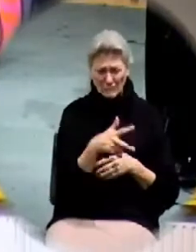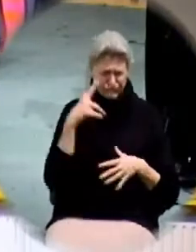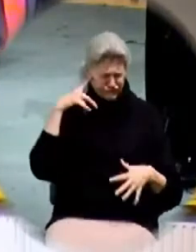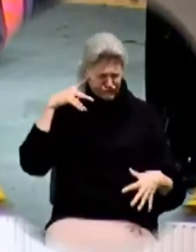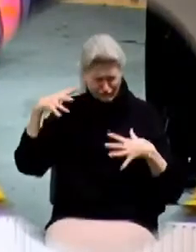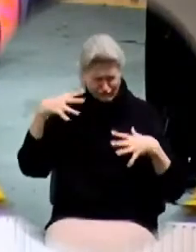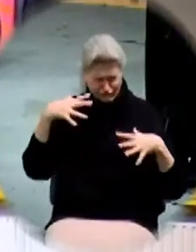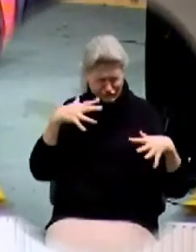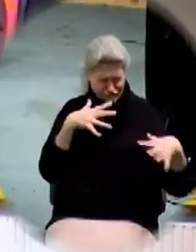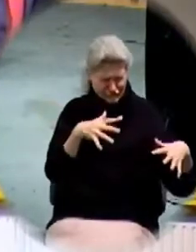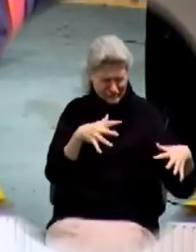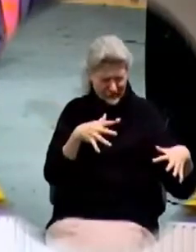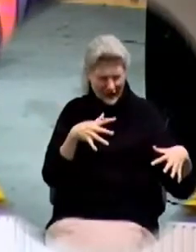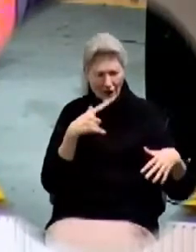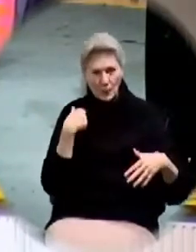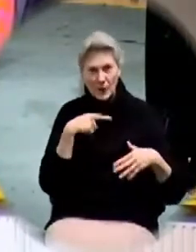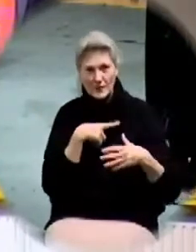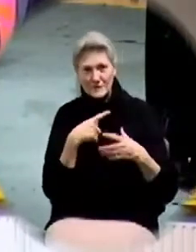the road. It's like,